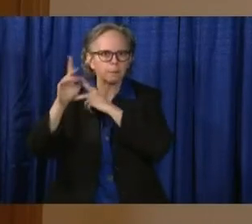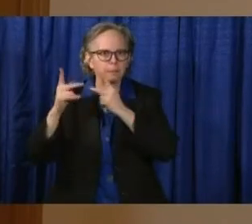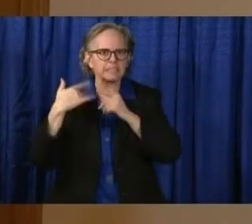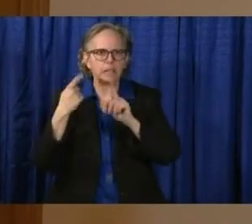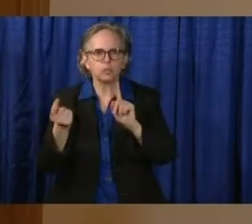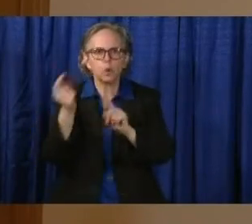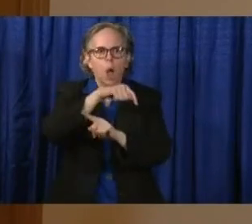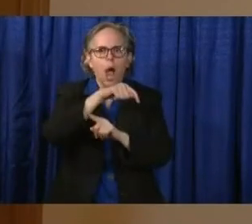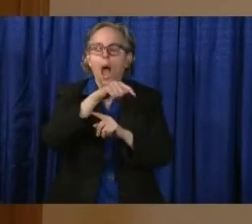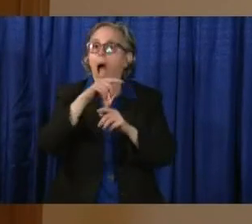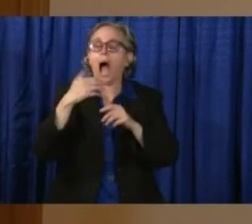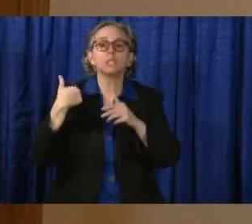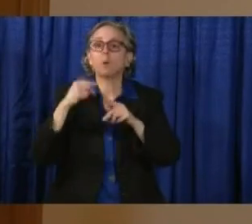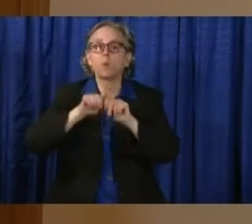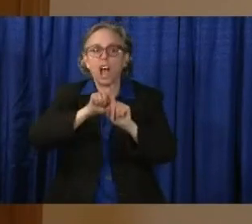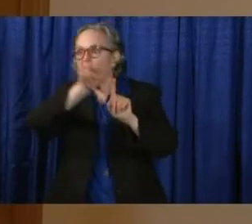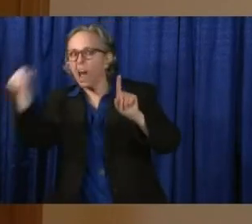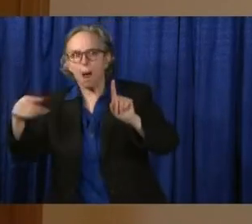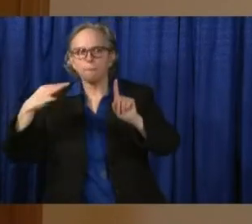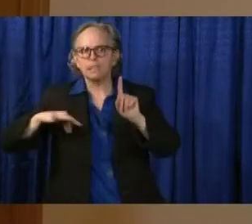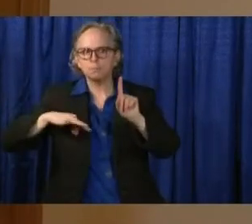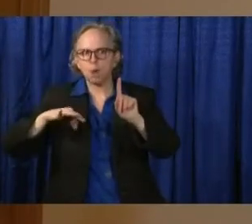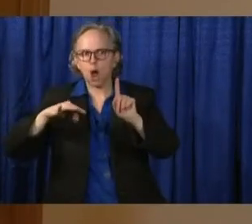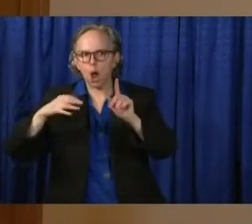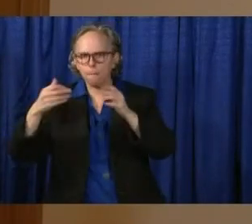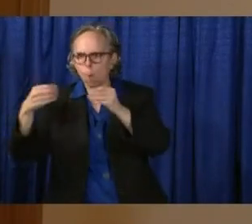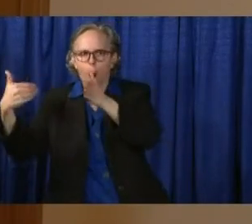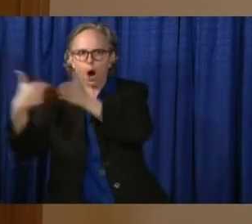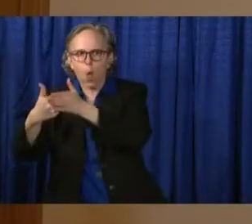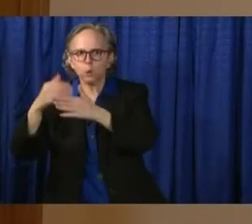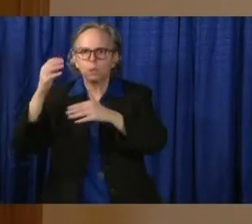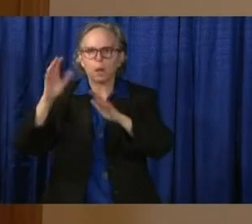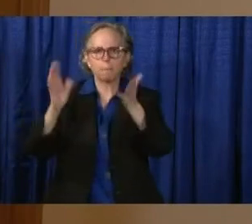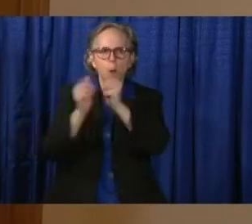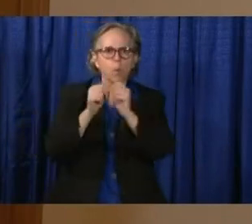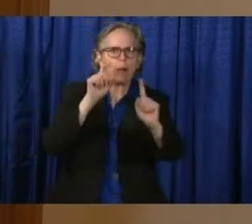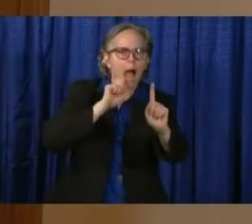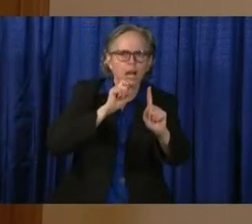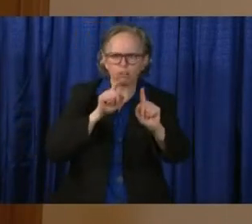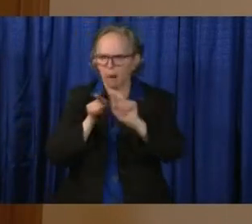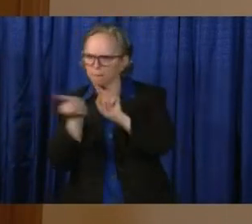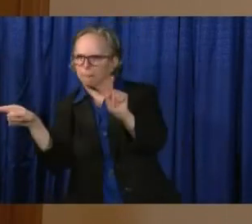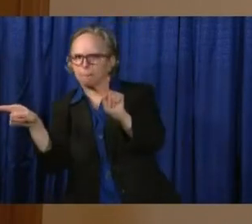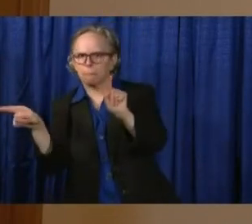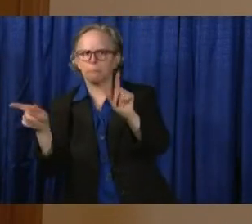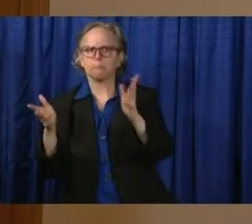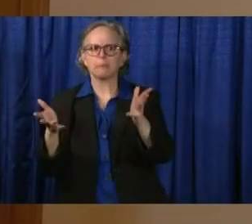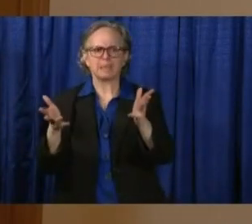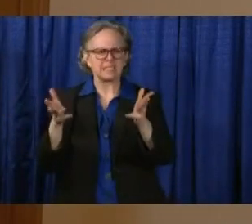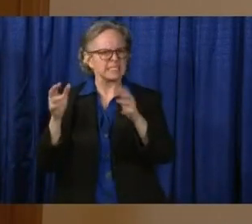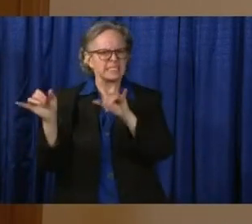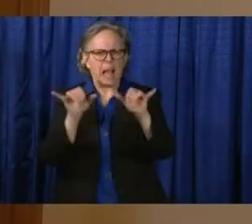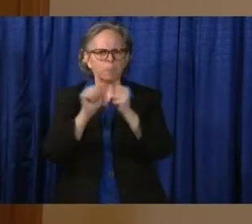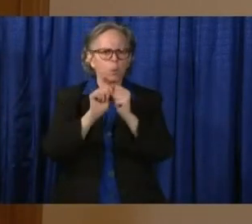going to Akron. Similarly, we have that across the border in Toledo area, and we have that in Kentucky. And